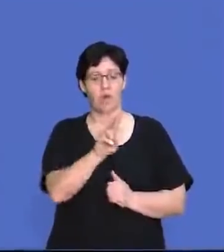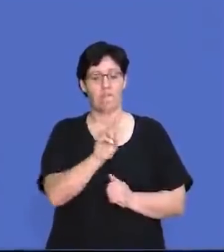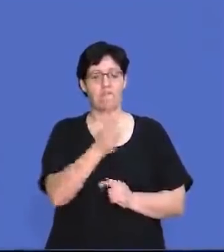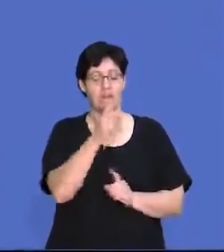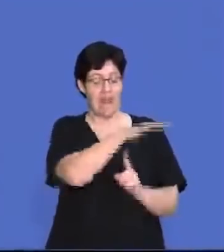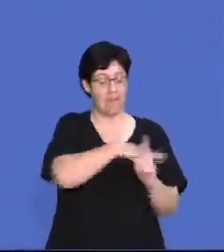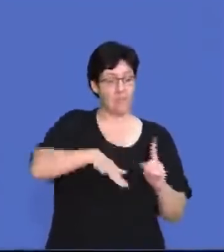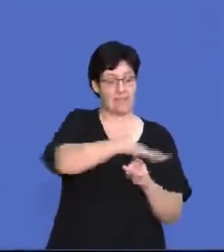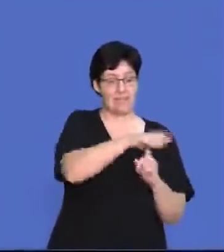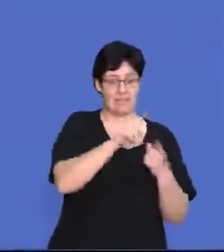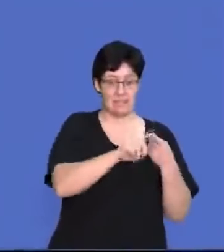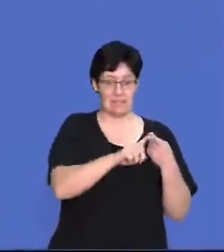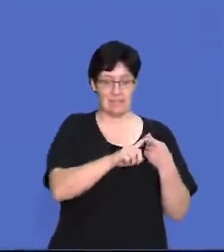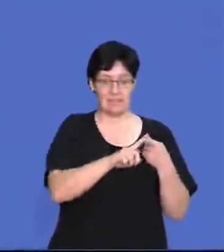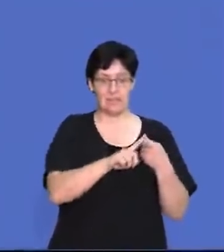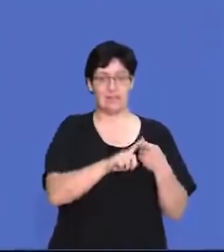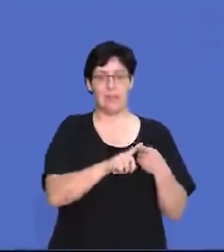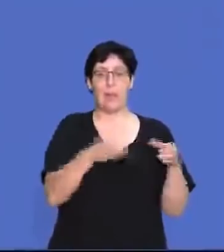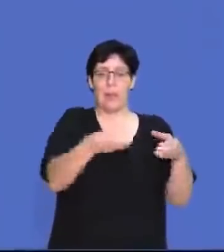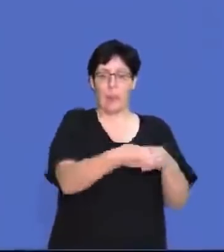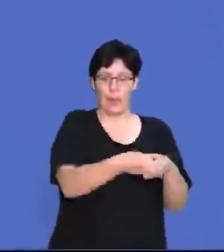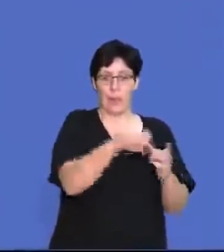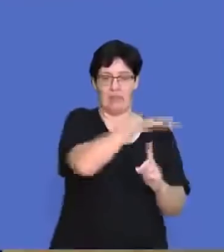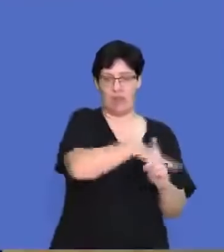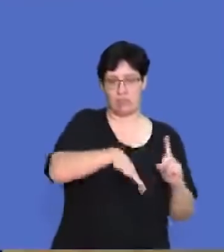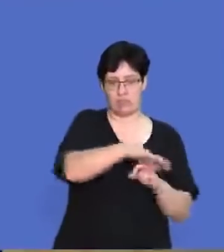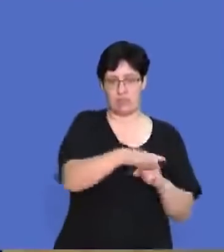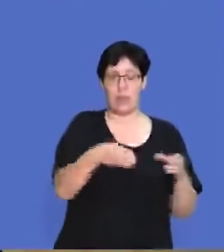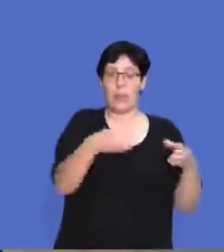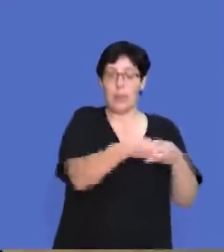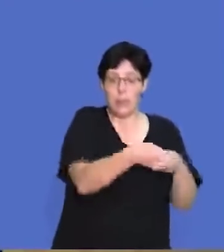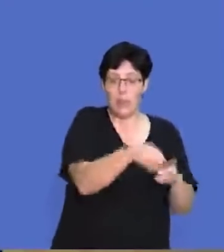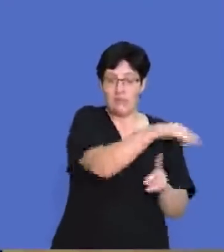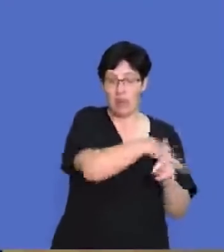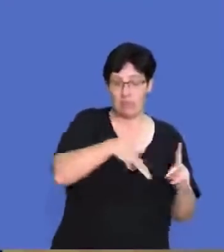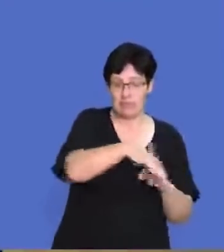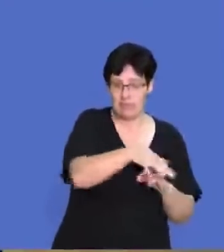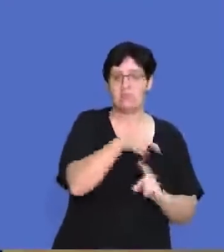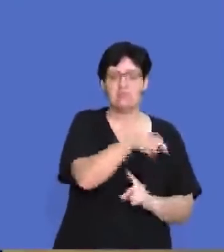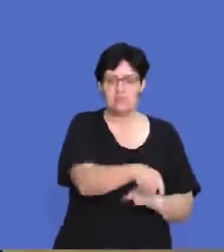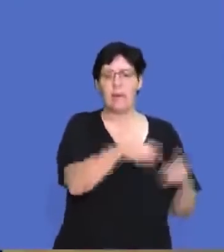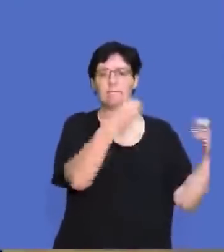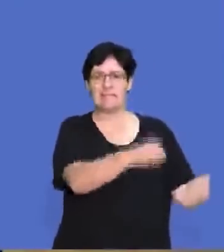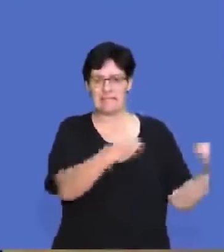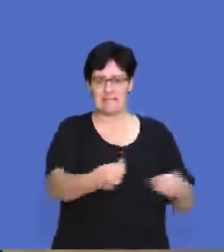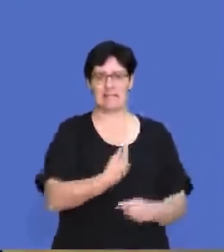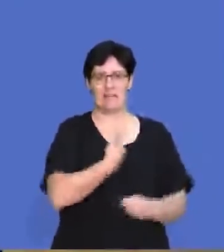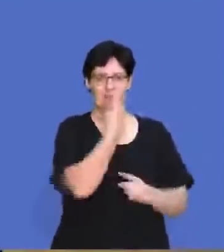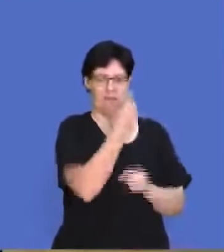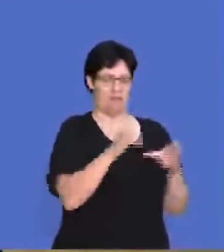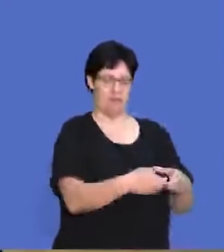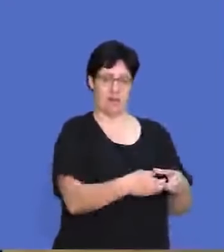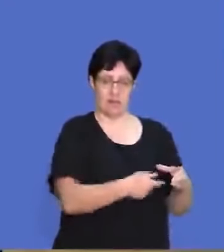the first environment is the micro environment. So the micro environment is the business itself.